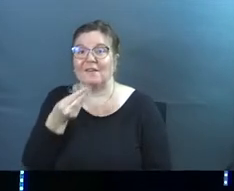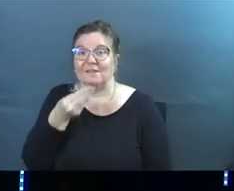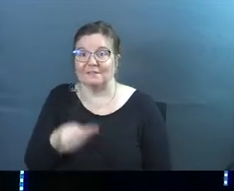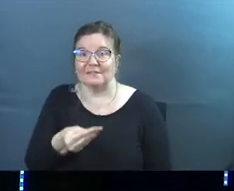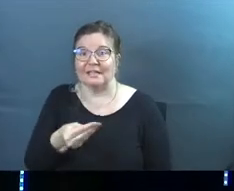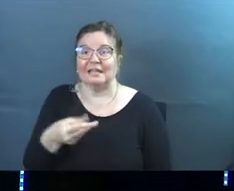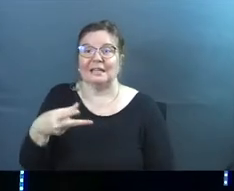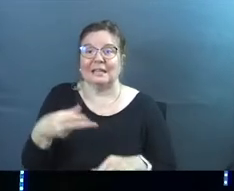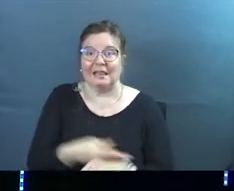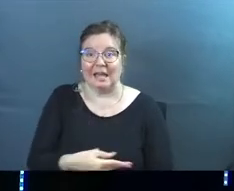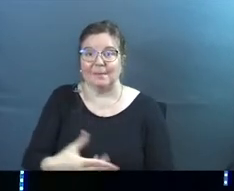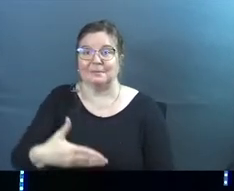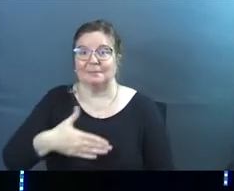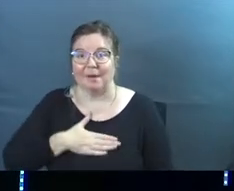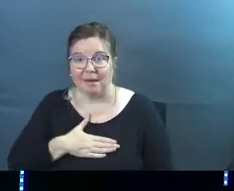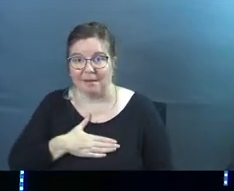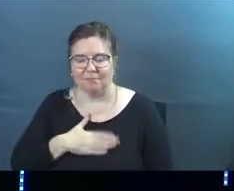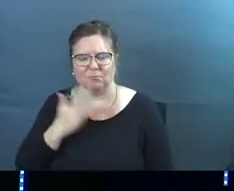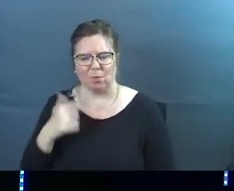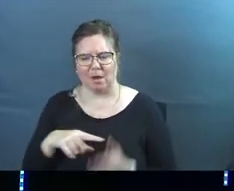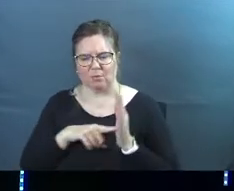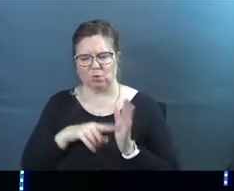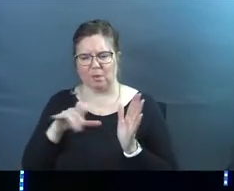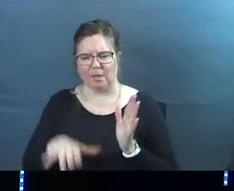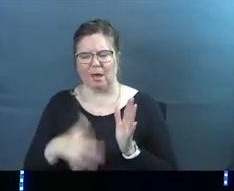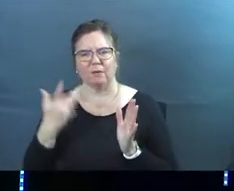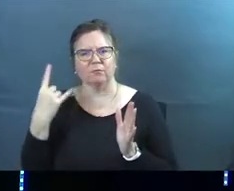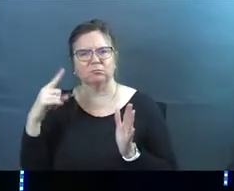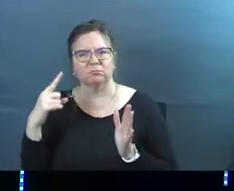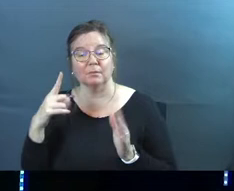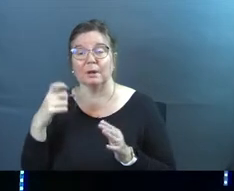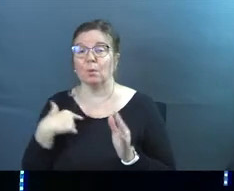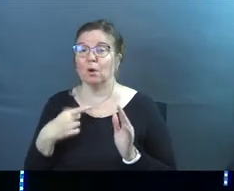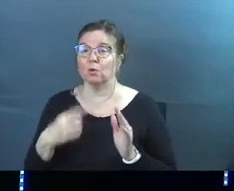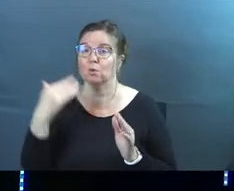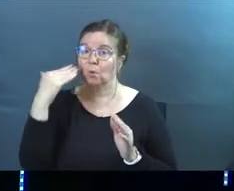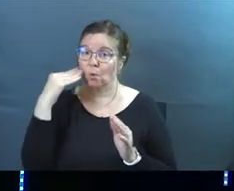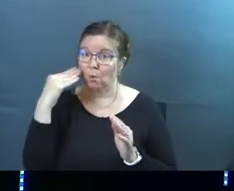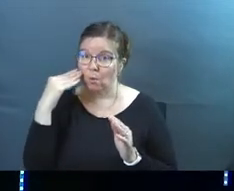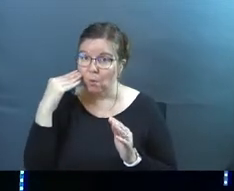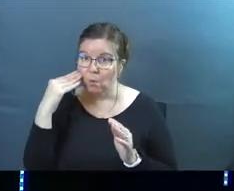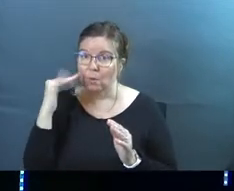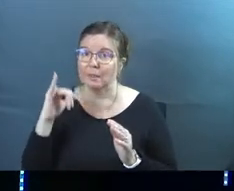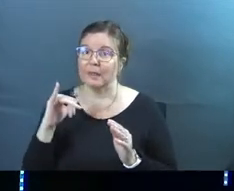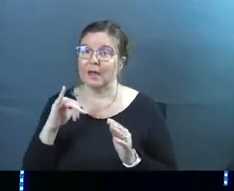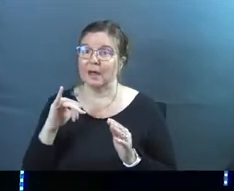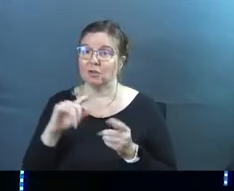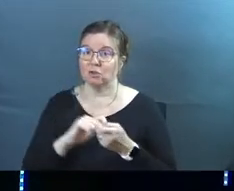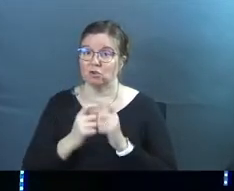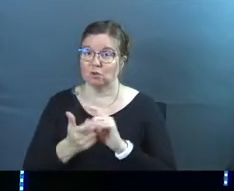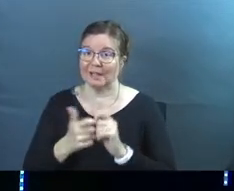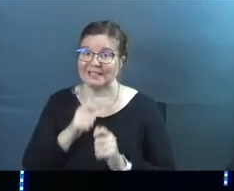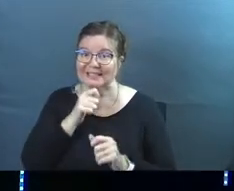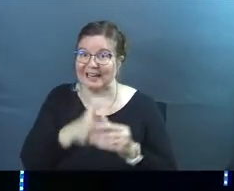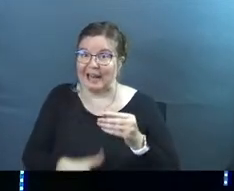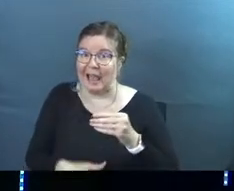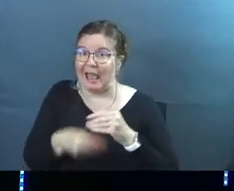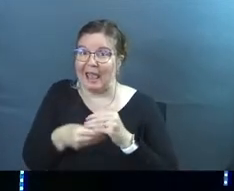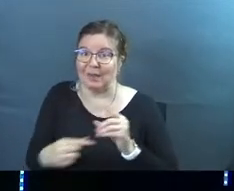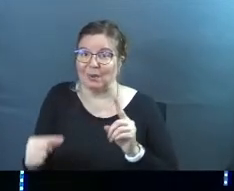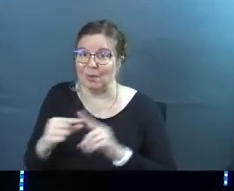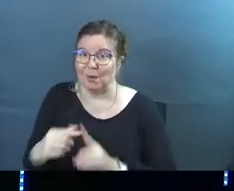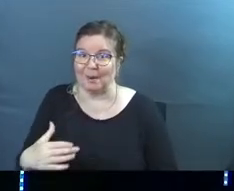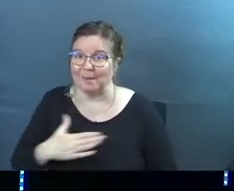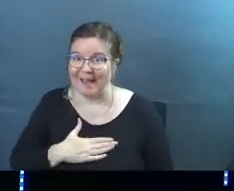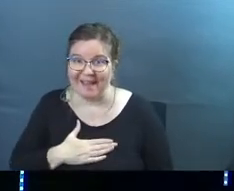lambs my. Why am I showing you that? Because I want you to know that the translators did not add the